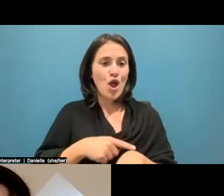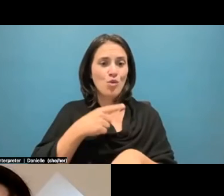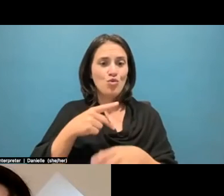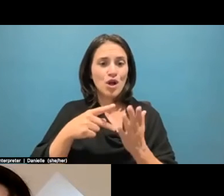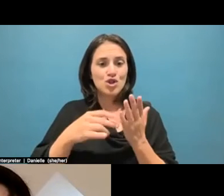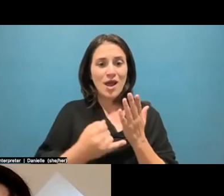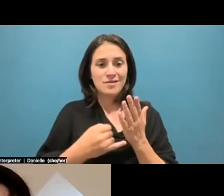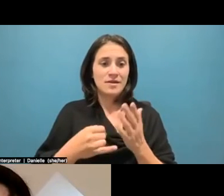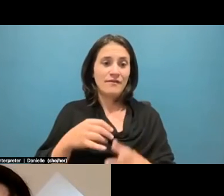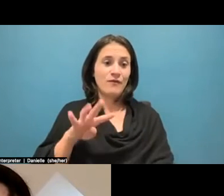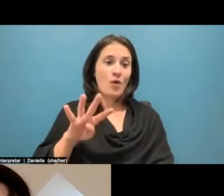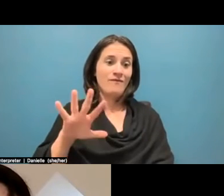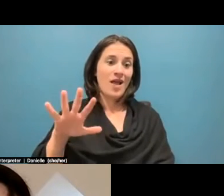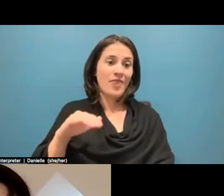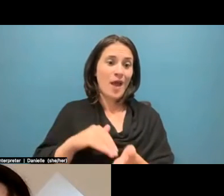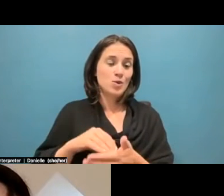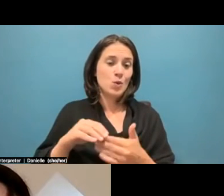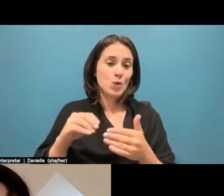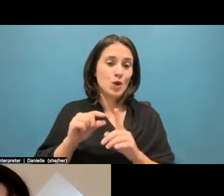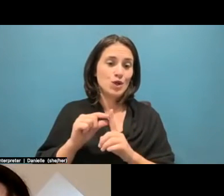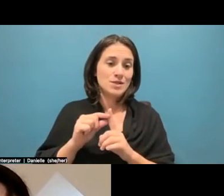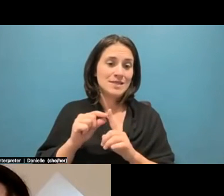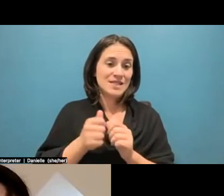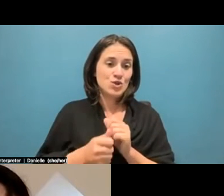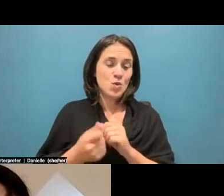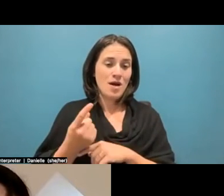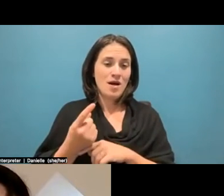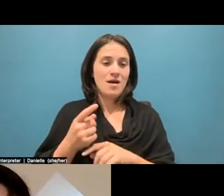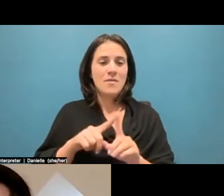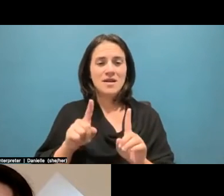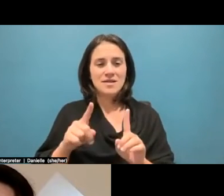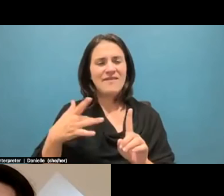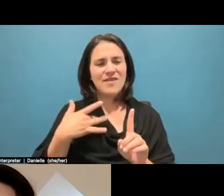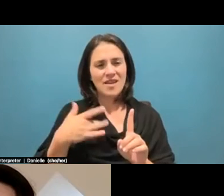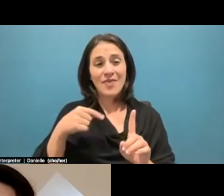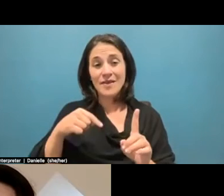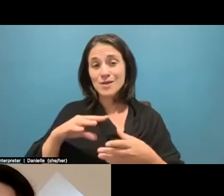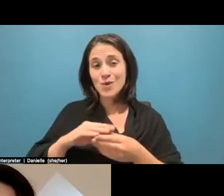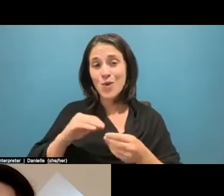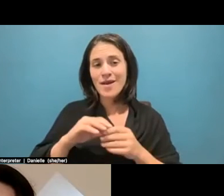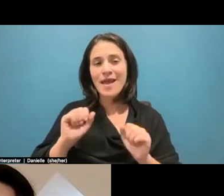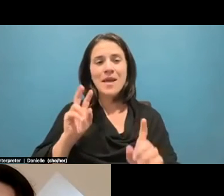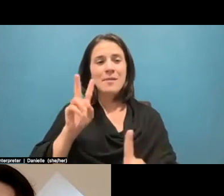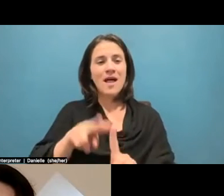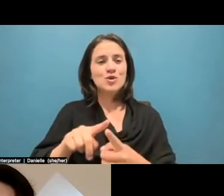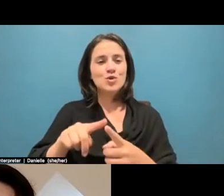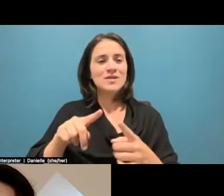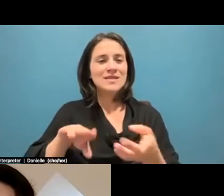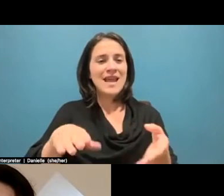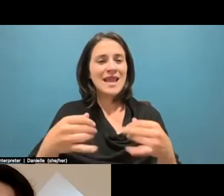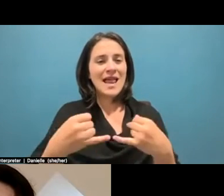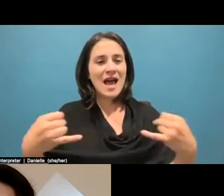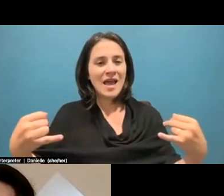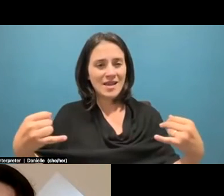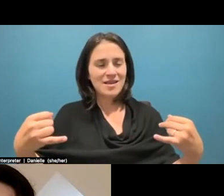the way I operate, these things can be applied to deadline stories where you have like a week or a couple of weeks or even a day. Um,